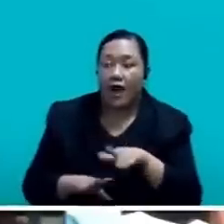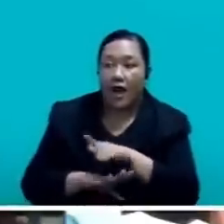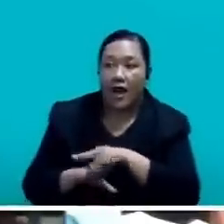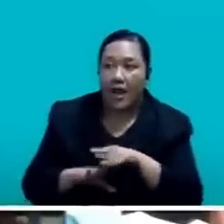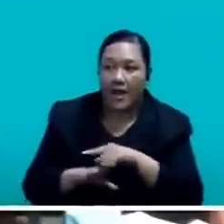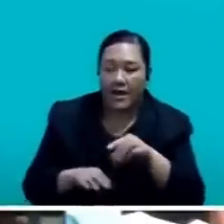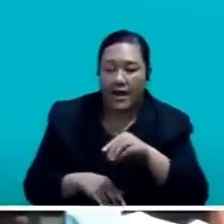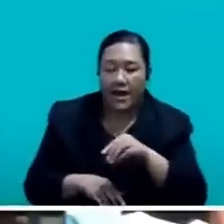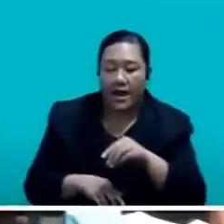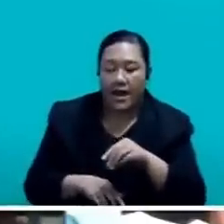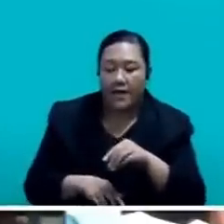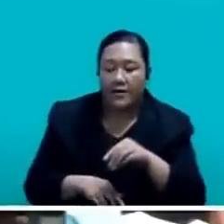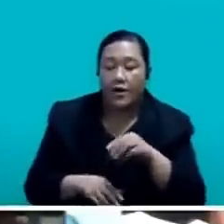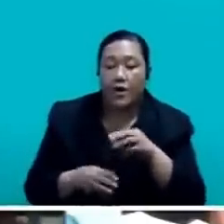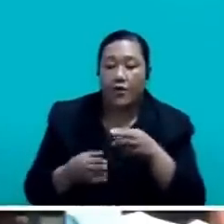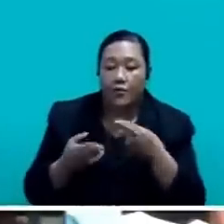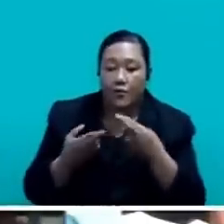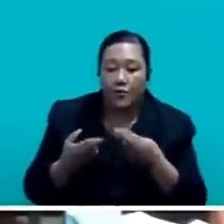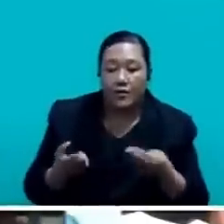six months.